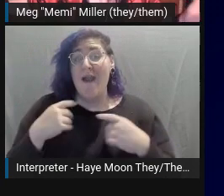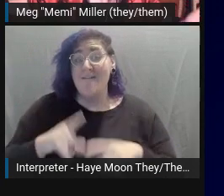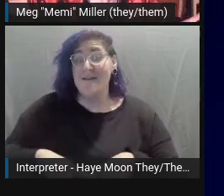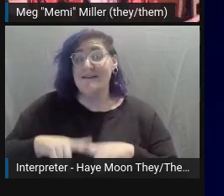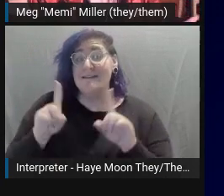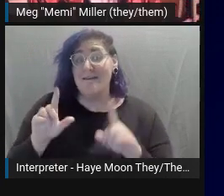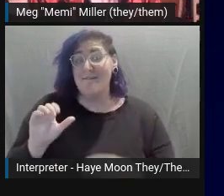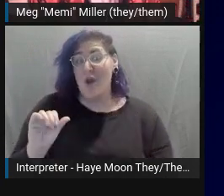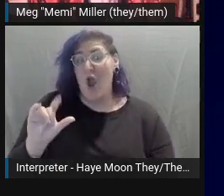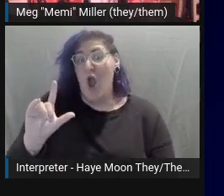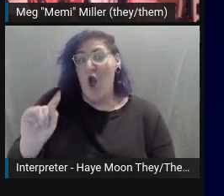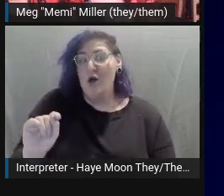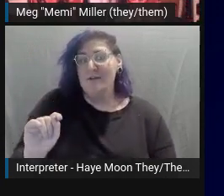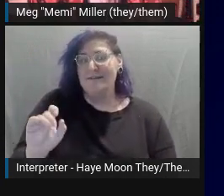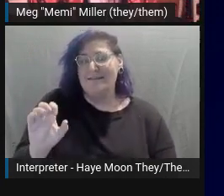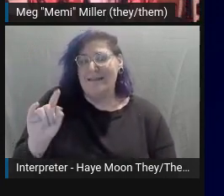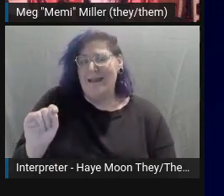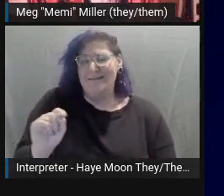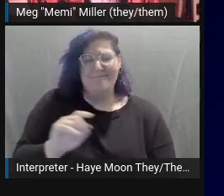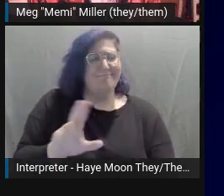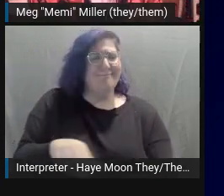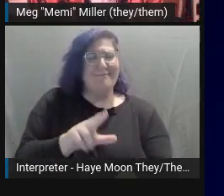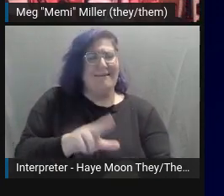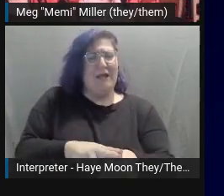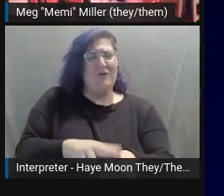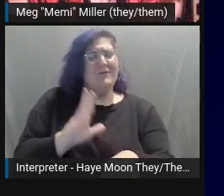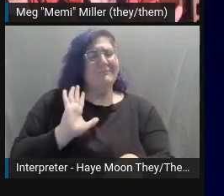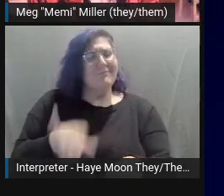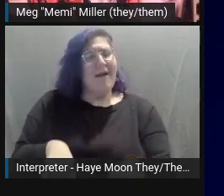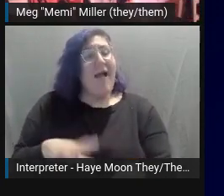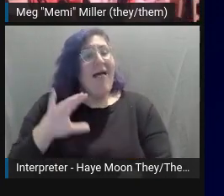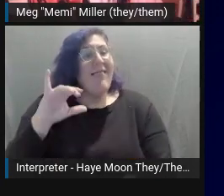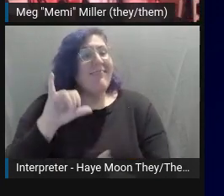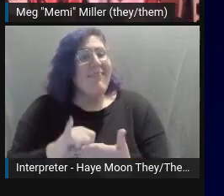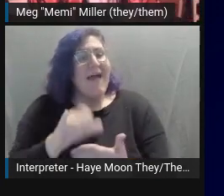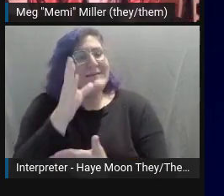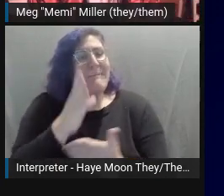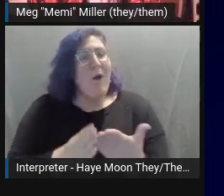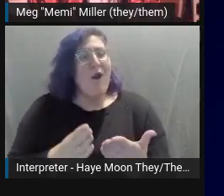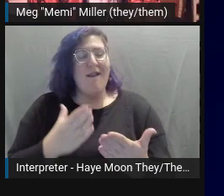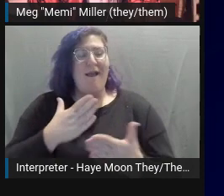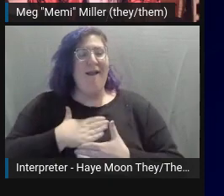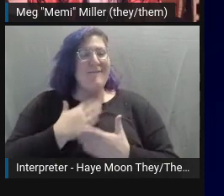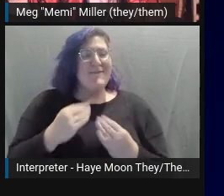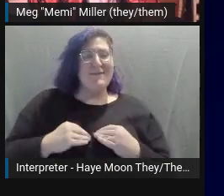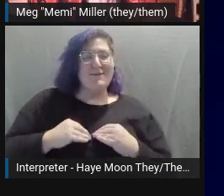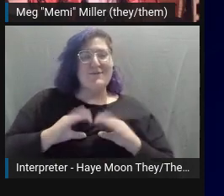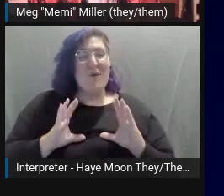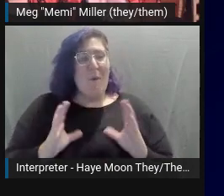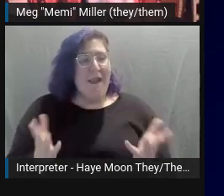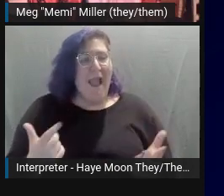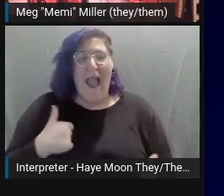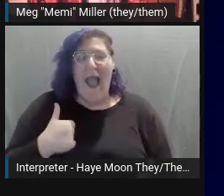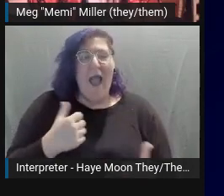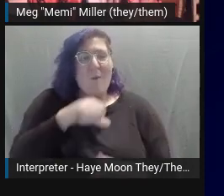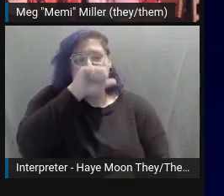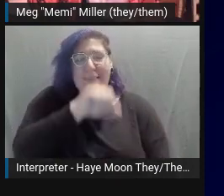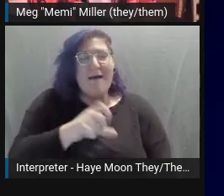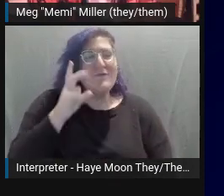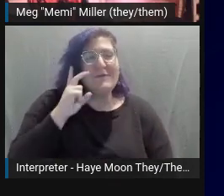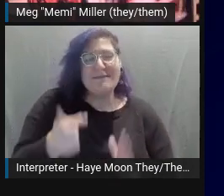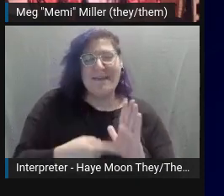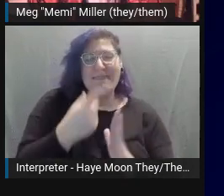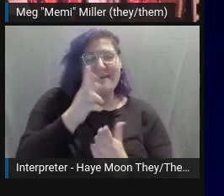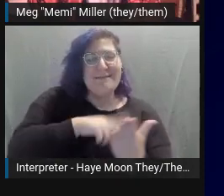And that's part of the joy, is reading everybody else's interpretation. I would love to see this painting up on a blog post with alt text